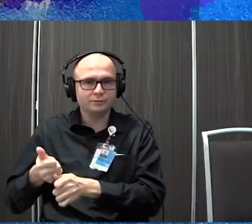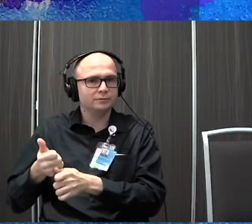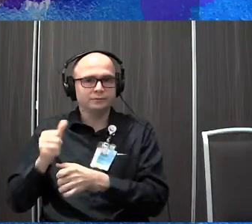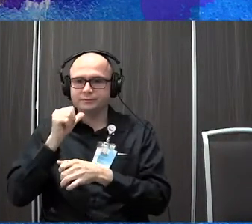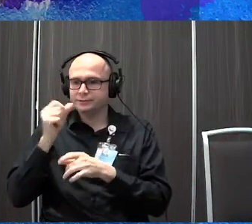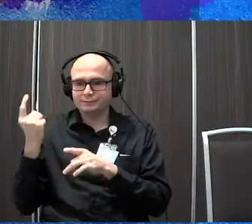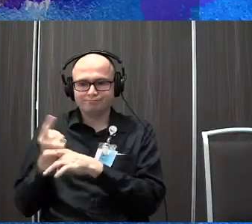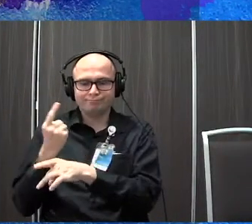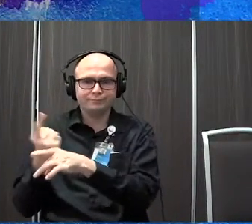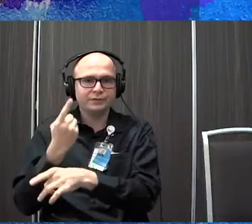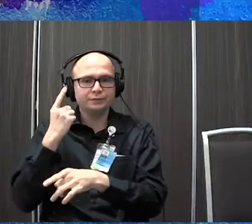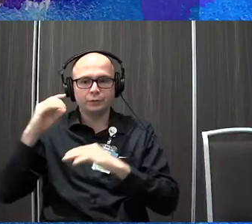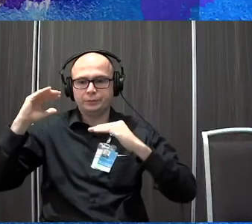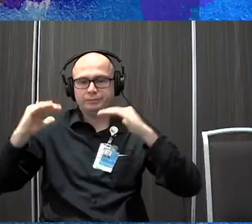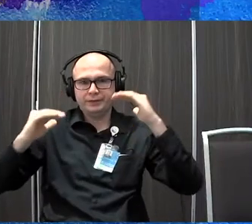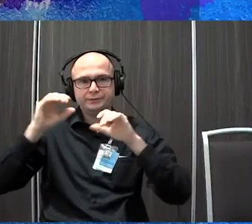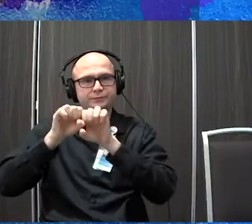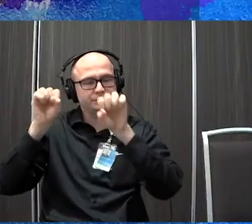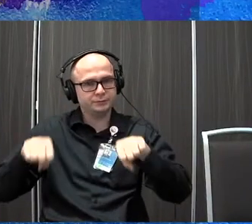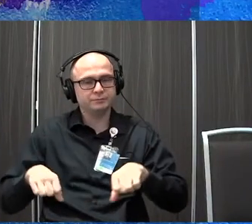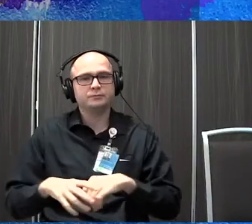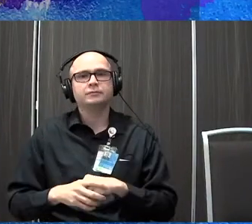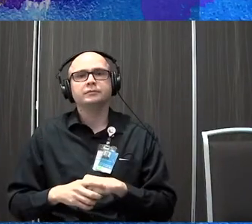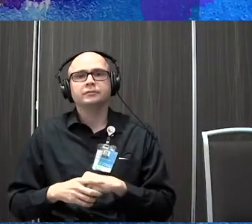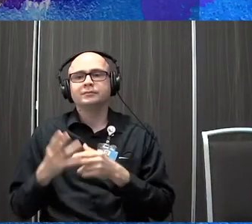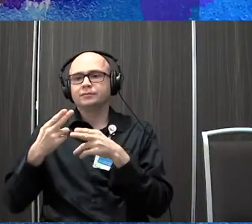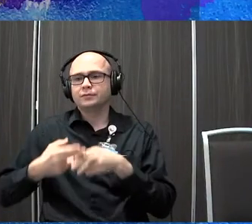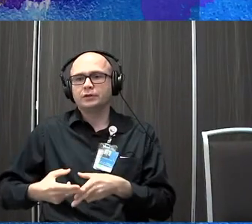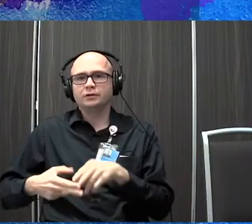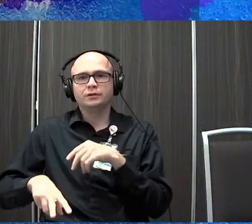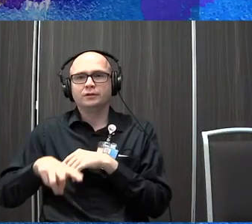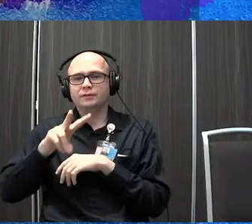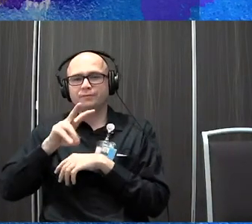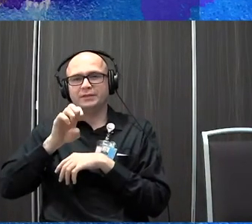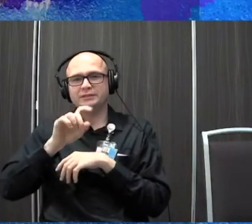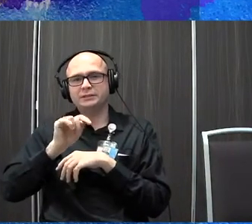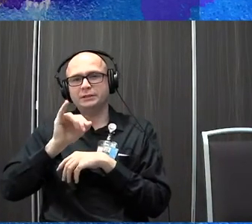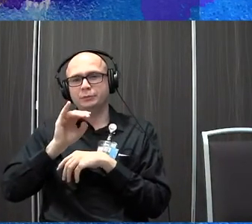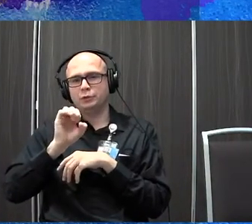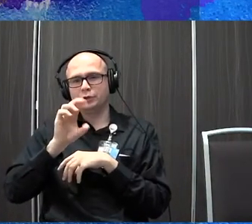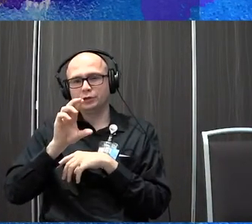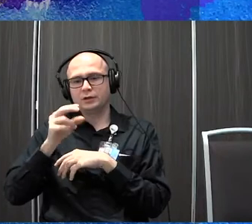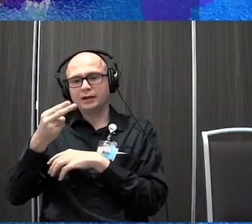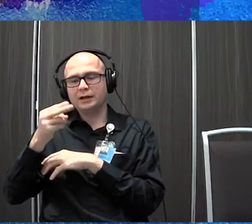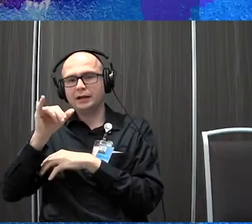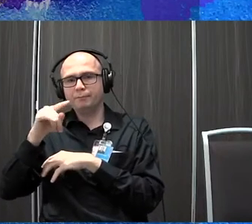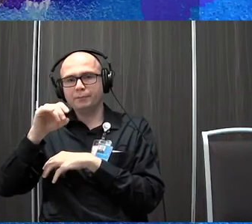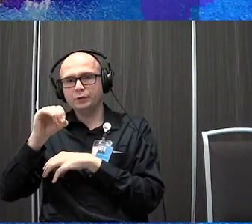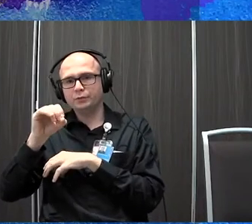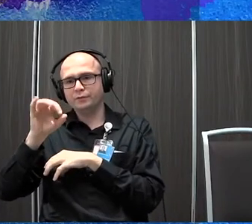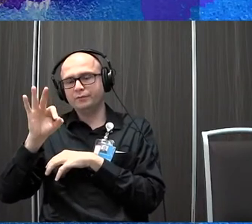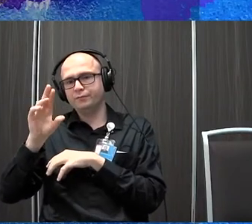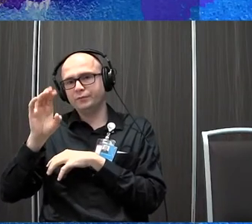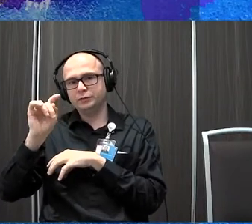their balance system. So we call it vestibular hypofunction or weakness. You'll see that in